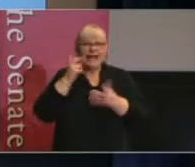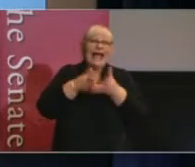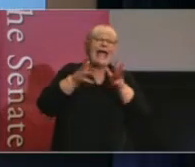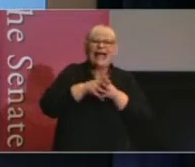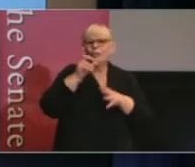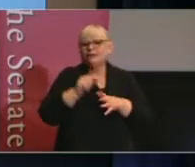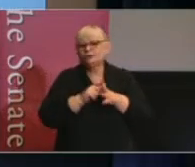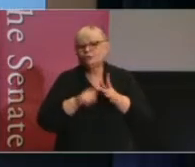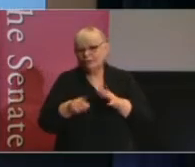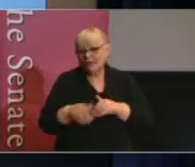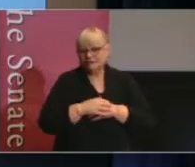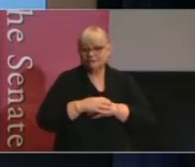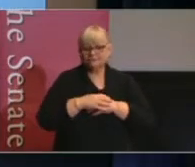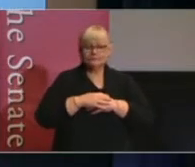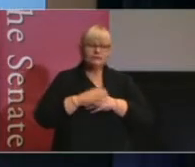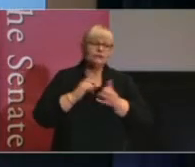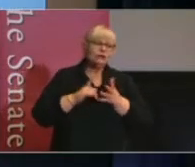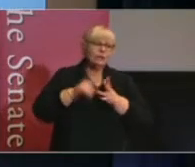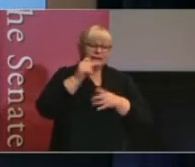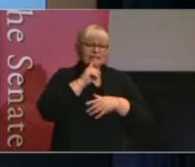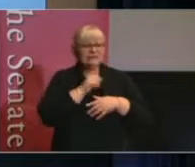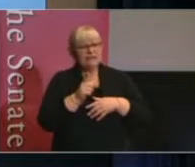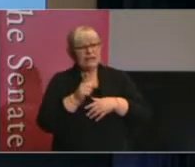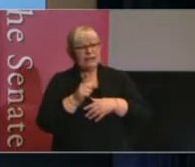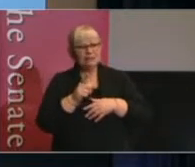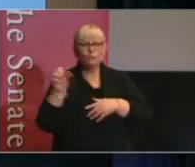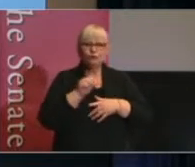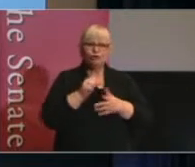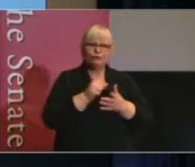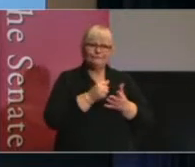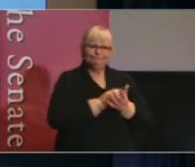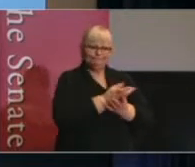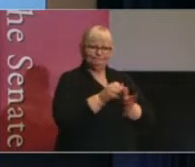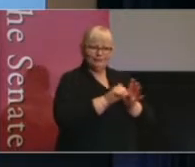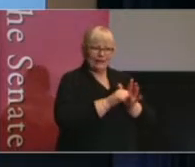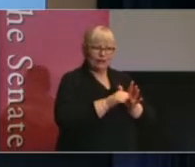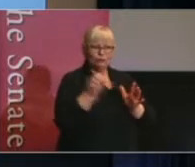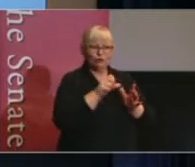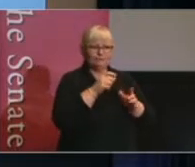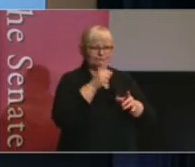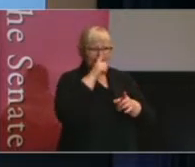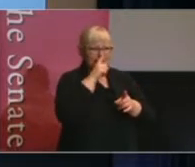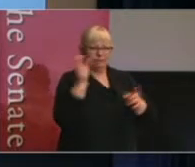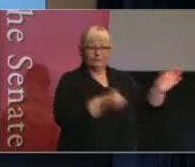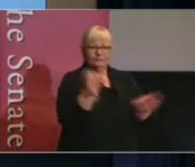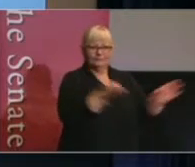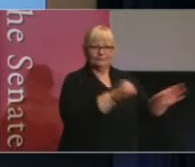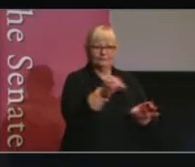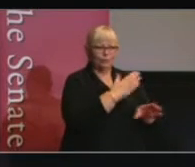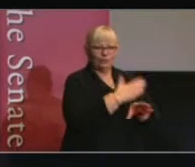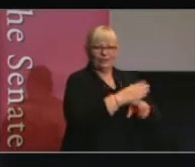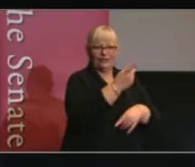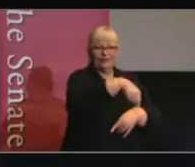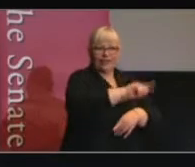it. So we can turn around and say, this is where we should invest. These are the people we should employ. This is a legitimate task.